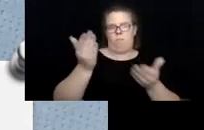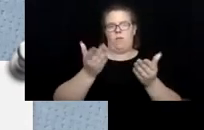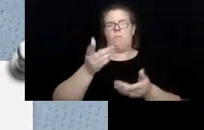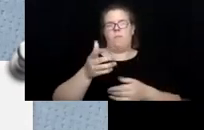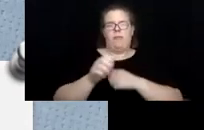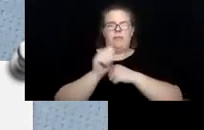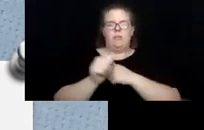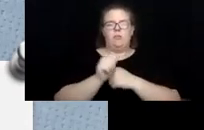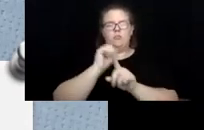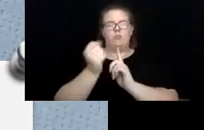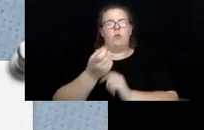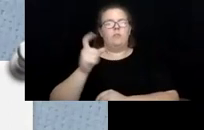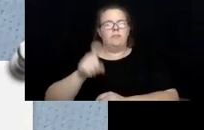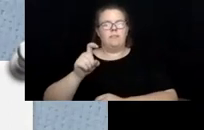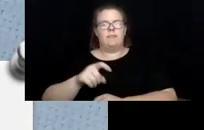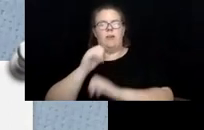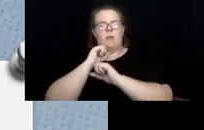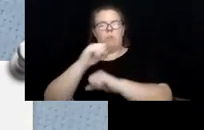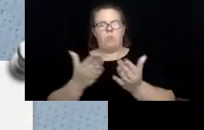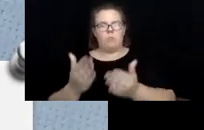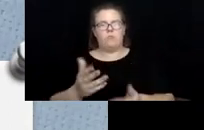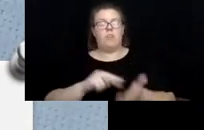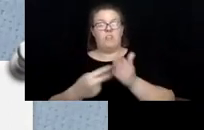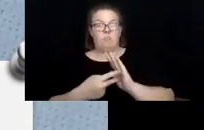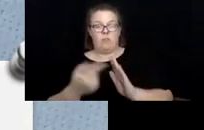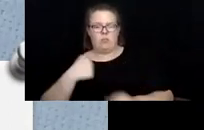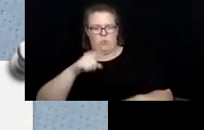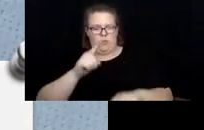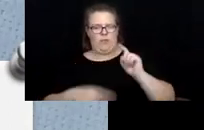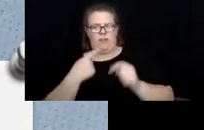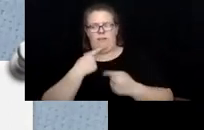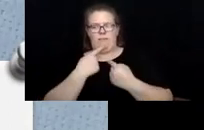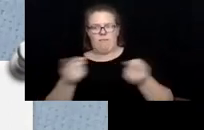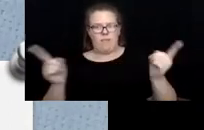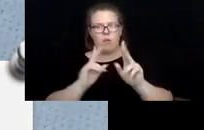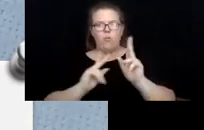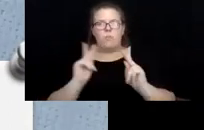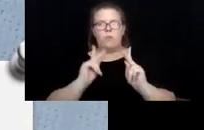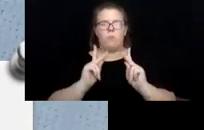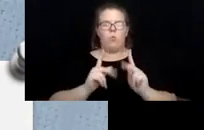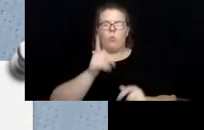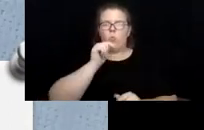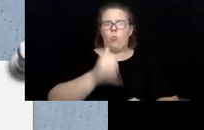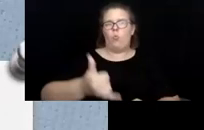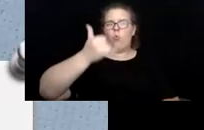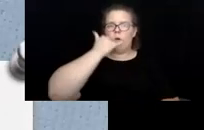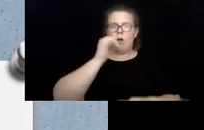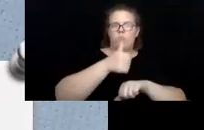In other words, all that means is we can't tell anyone who called in a referral.